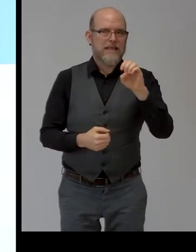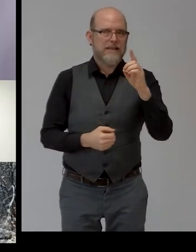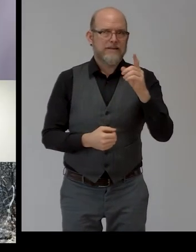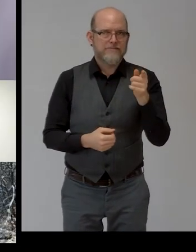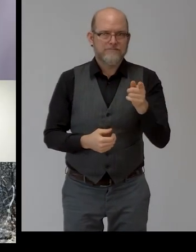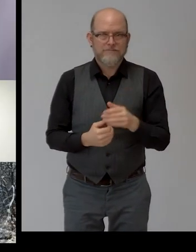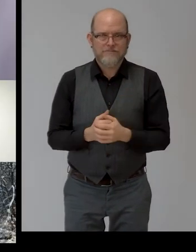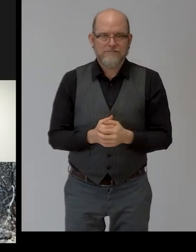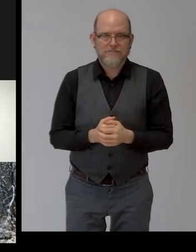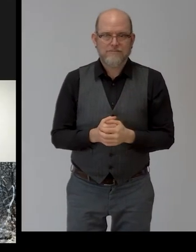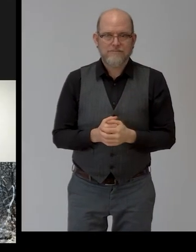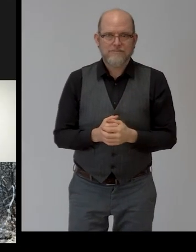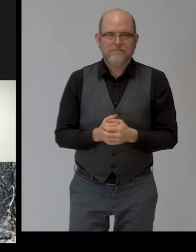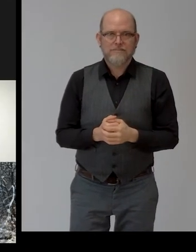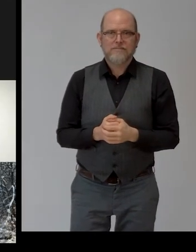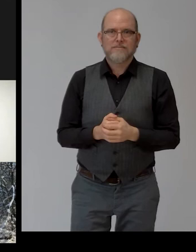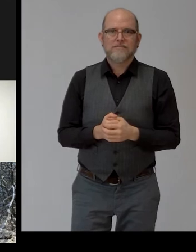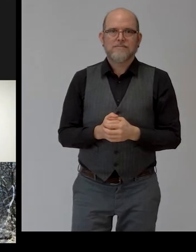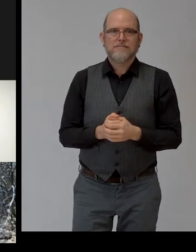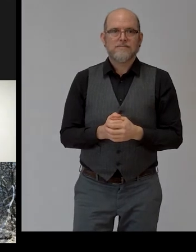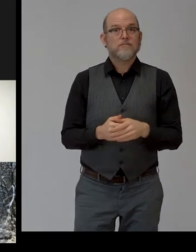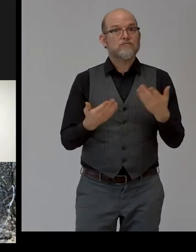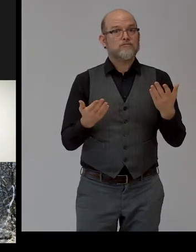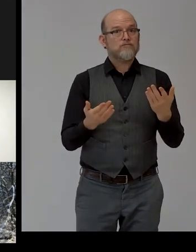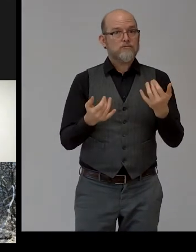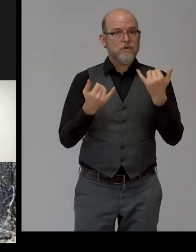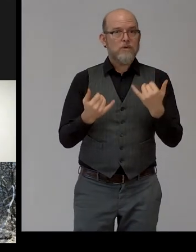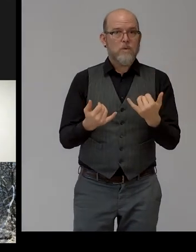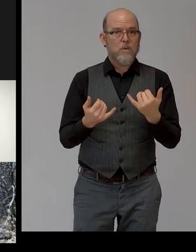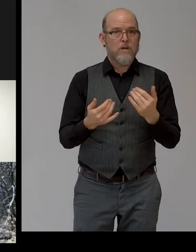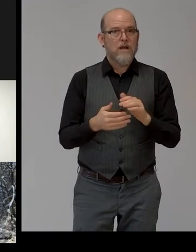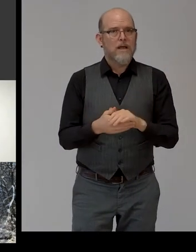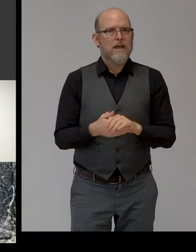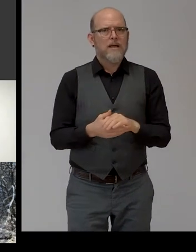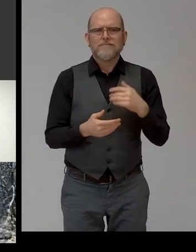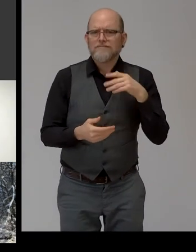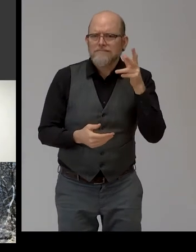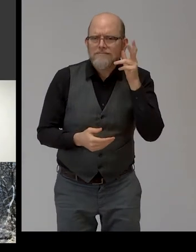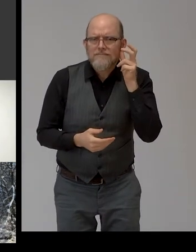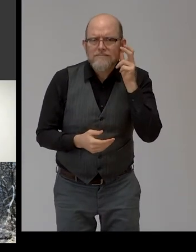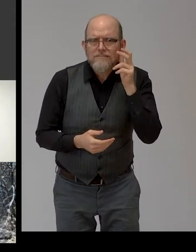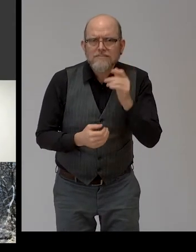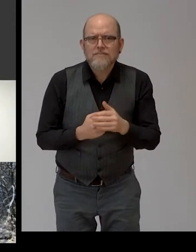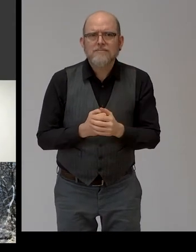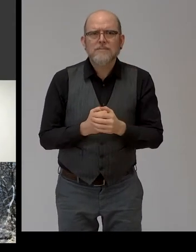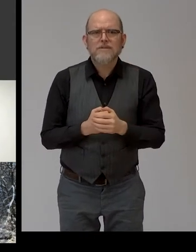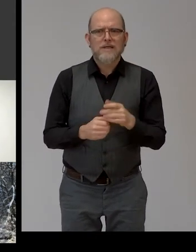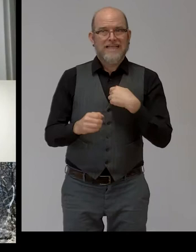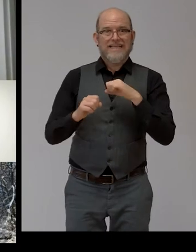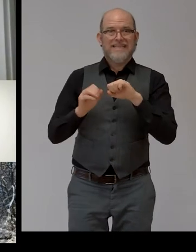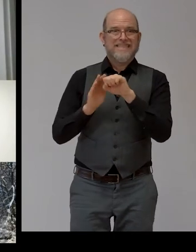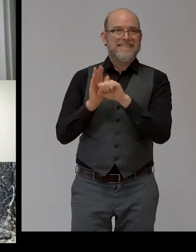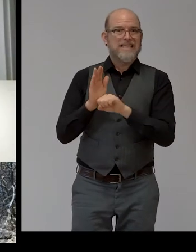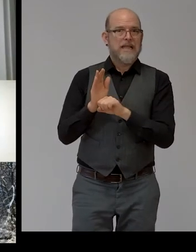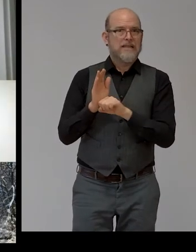Thank you. My name is Nadia Mossberg, and I'm the Federal Lead for the State Exchange on Employment and Disability,